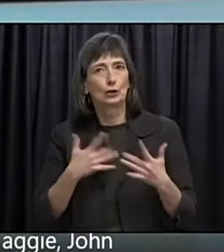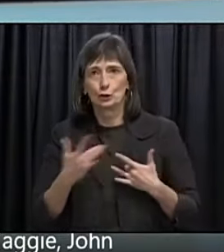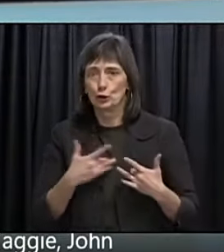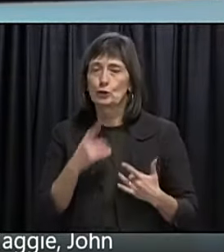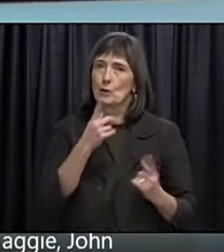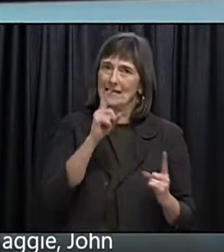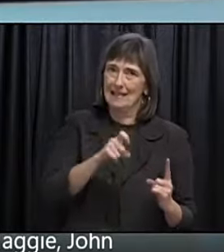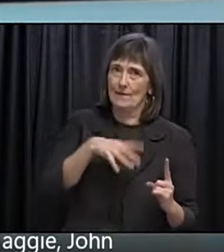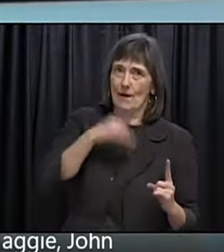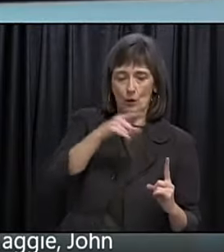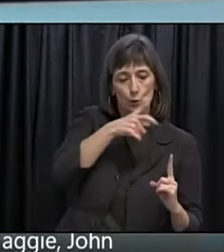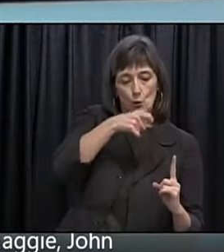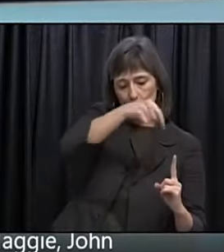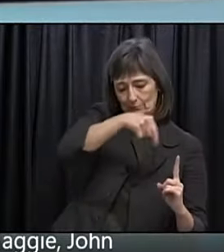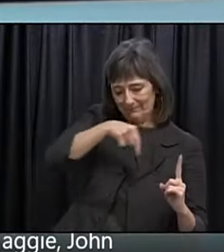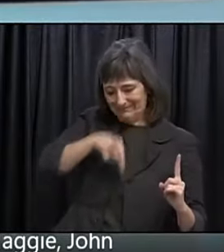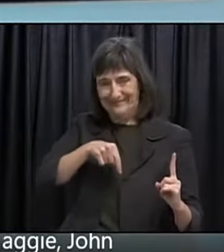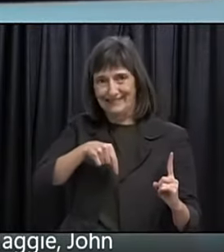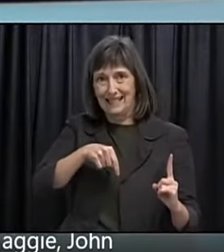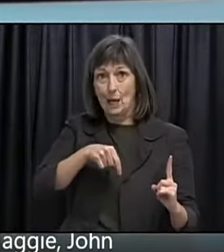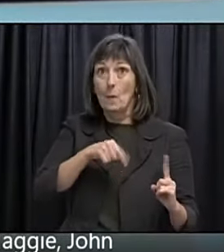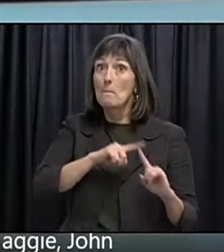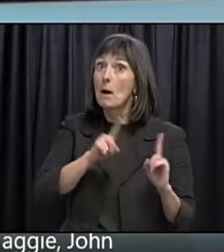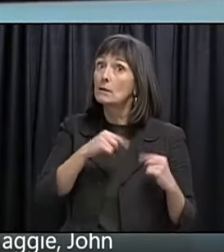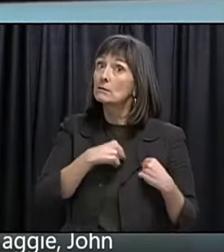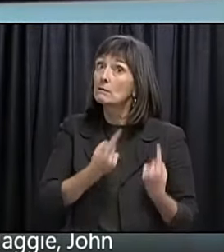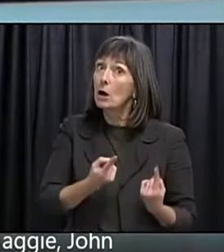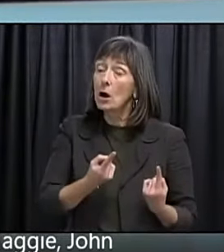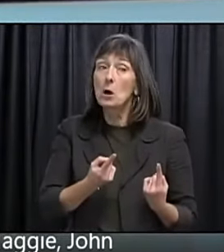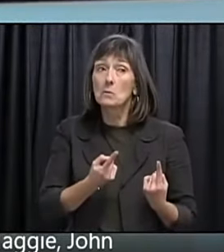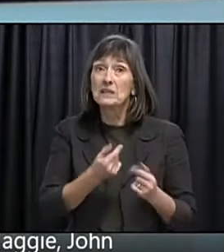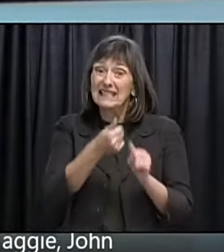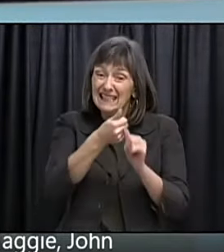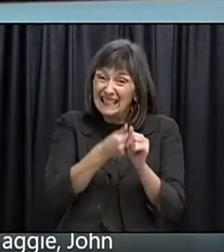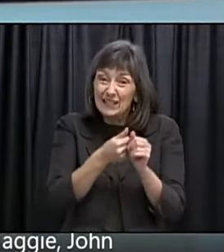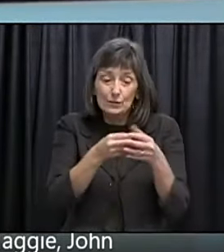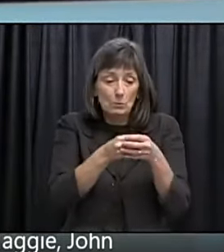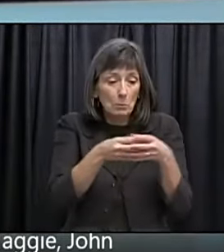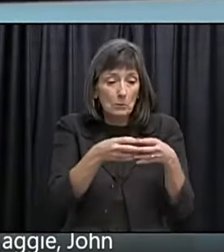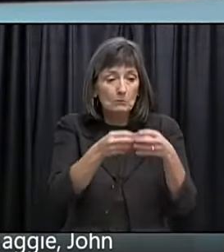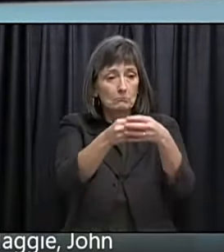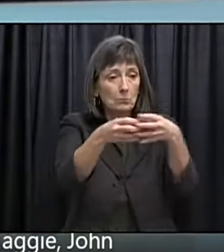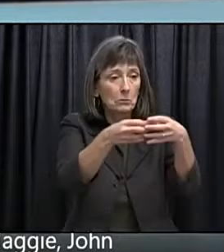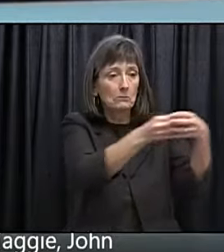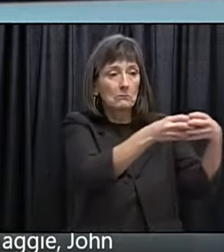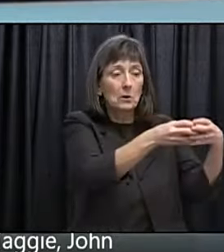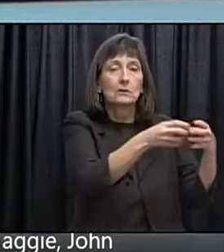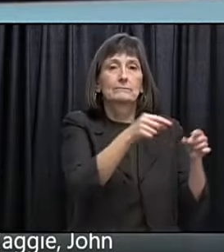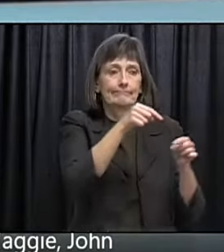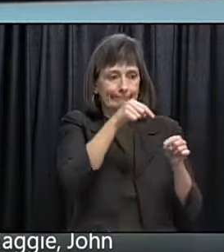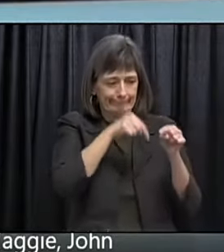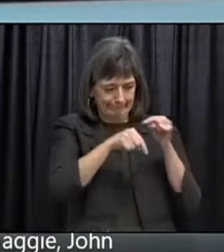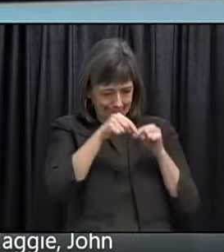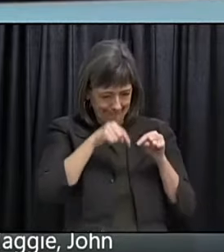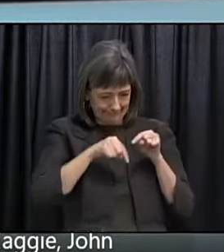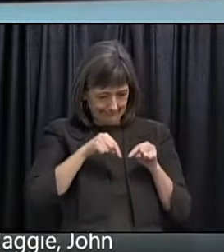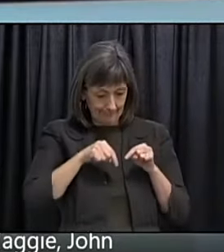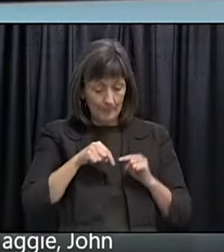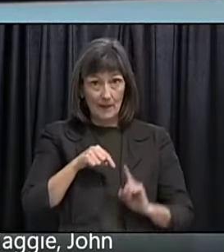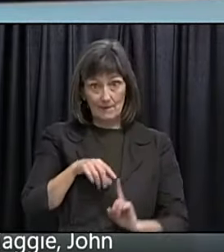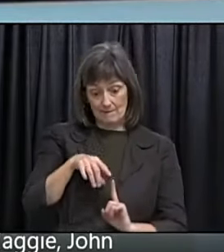user.rastnan.